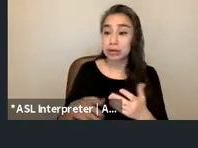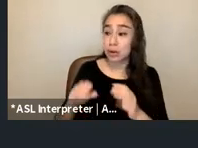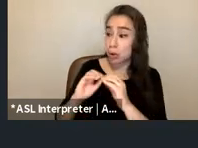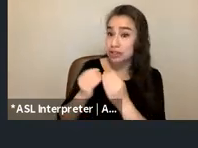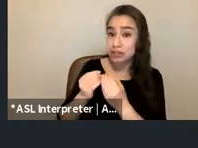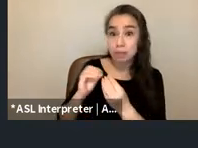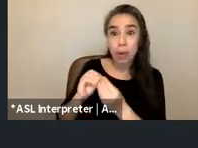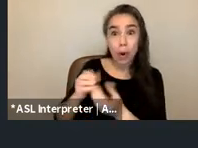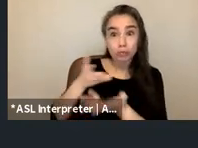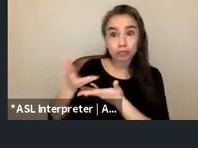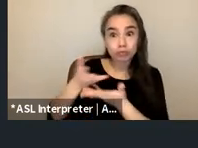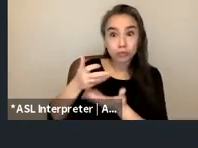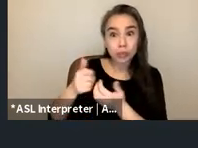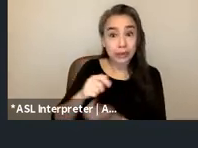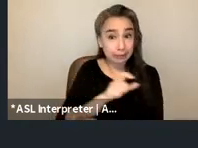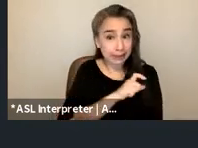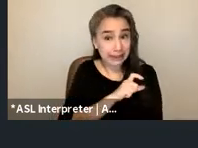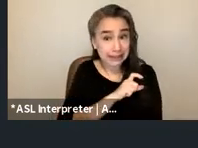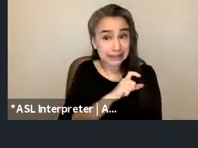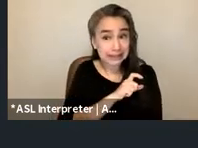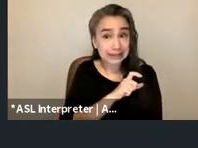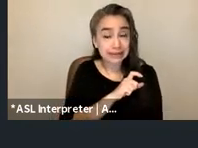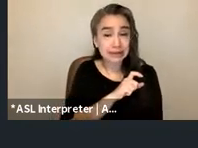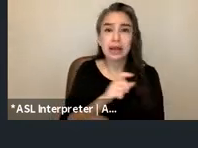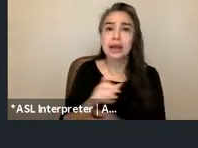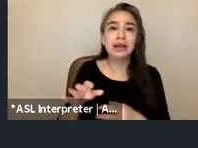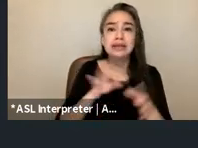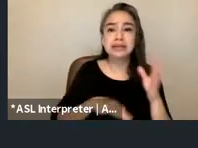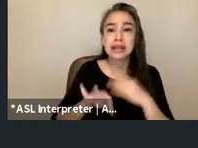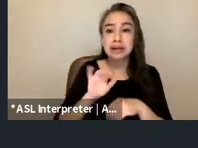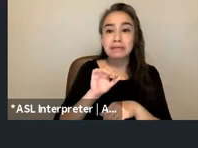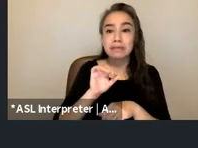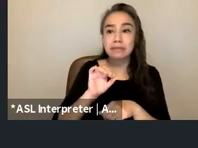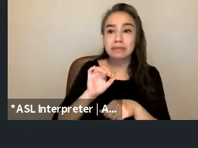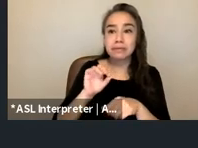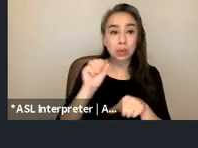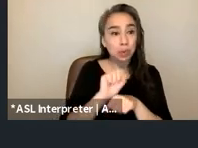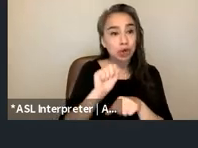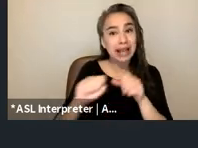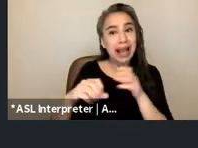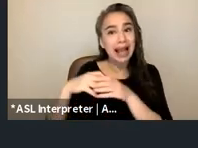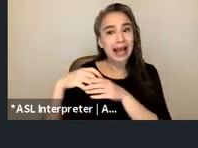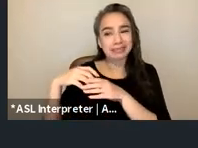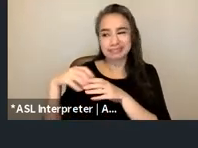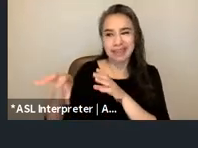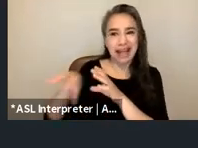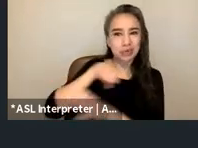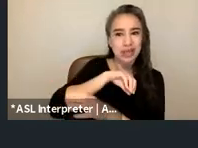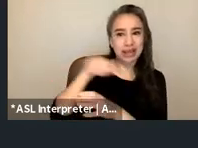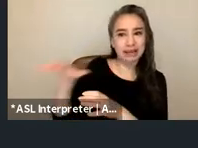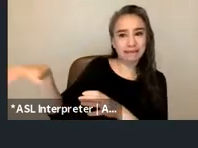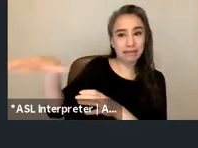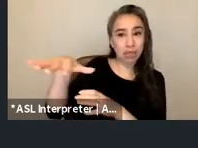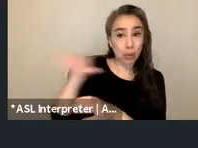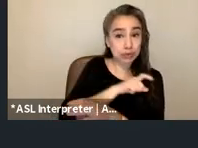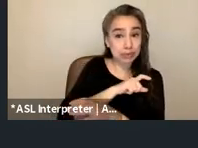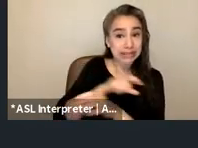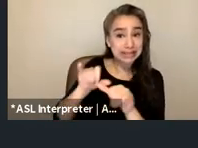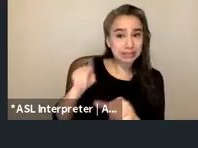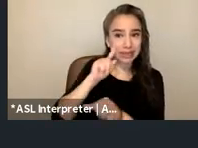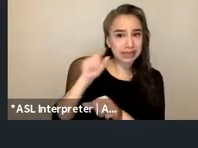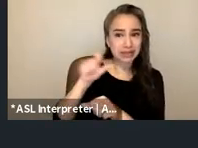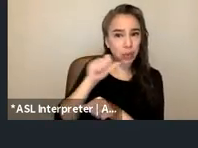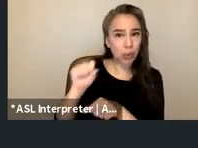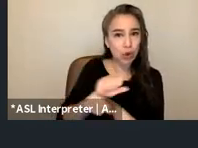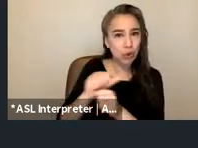so we were starting to like actually instead of working outside of policing systems because those systems weren't working for us we began to engage with the